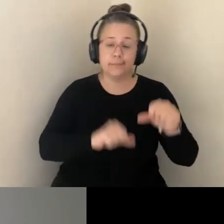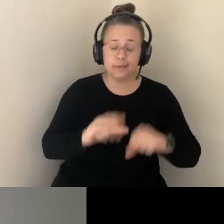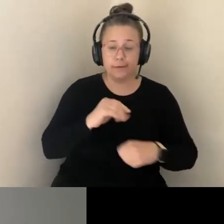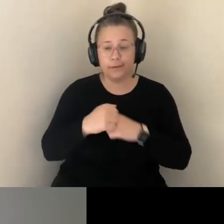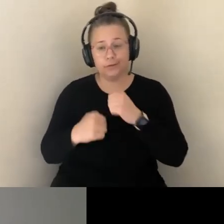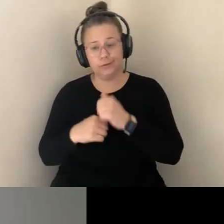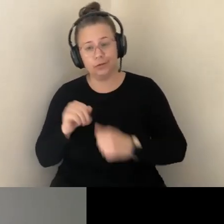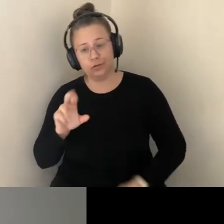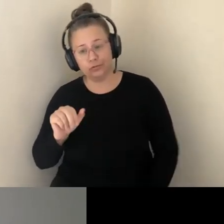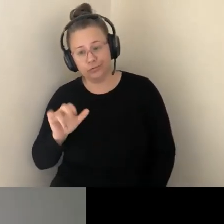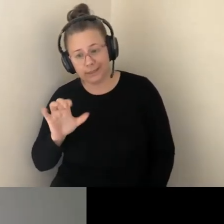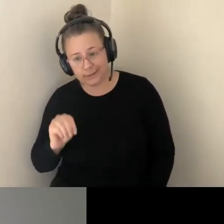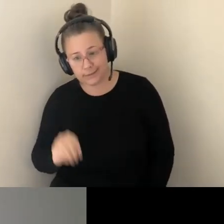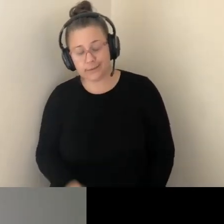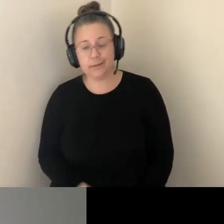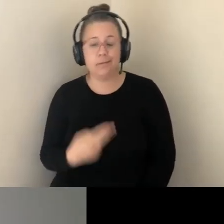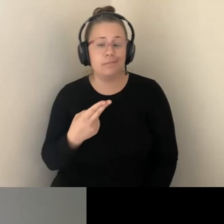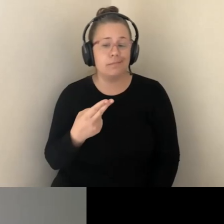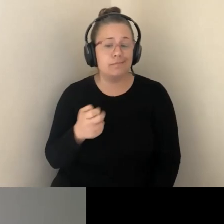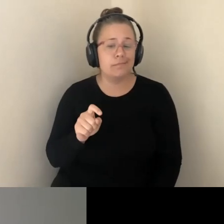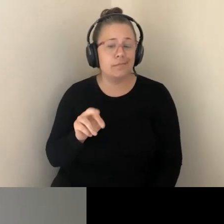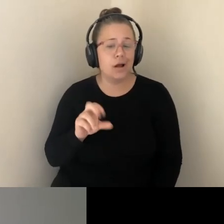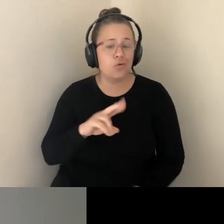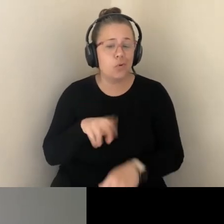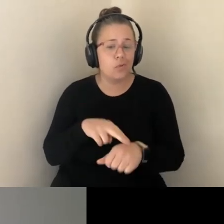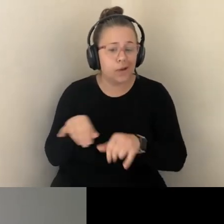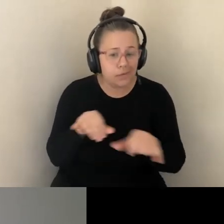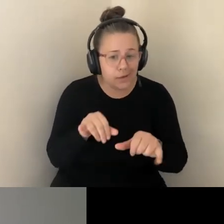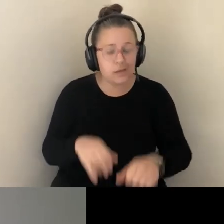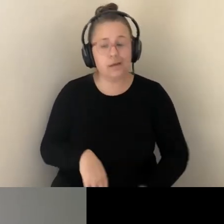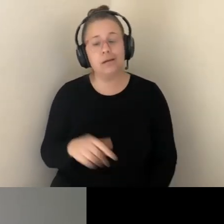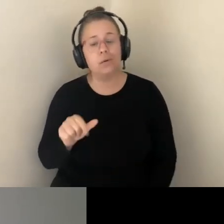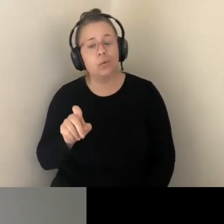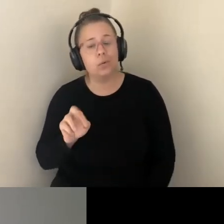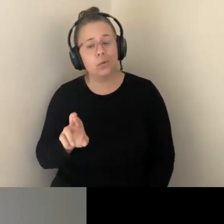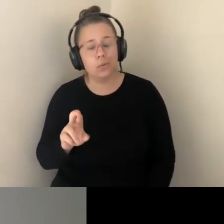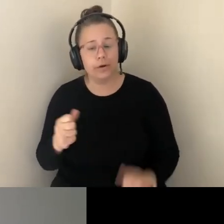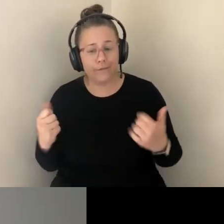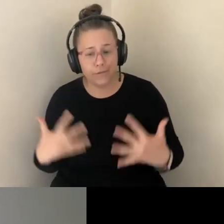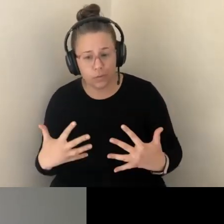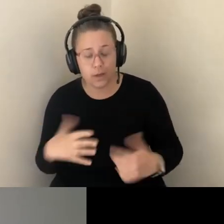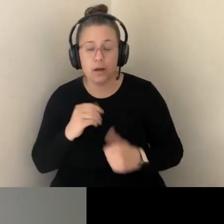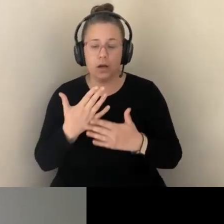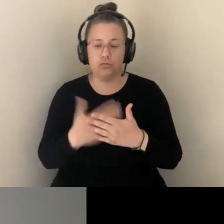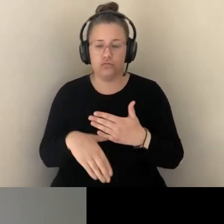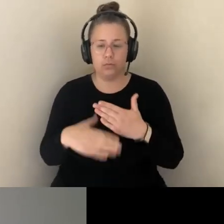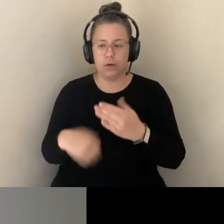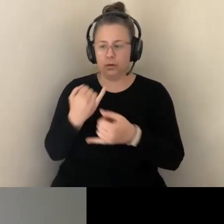HETERONORMATIVITY AND QUEERPHOBIA, AND IT CONTINUES TO SUPPORT REPRODUCTIVE AUTONOMY, PARTICULARLY NOW.